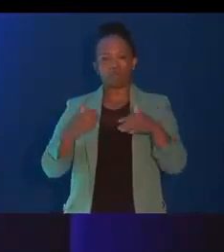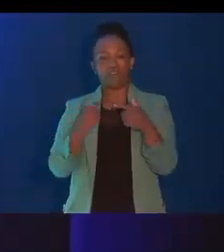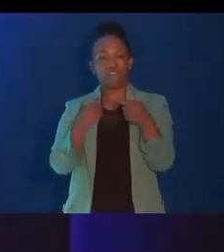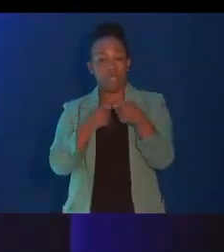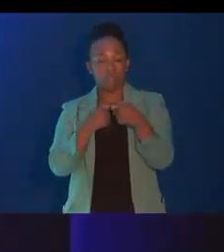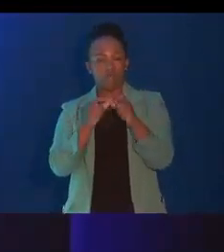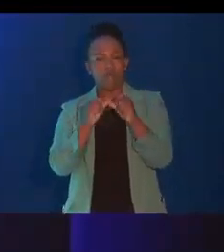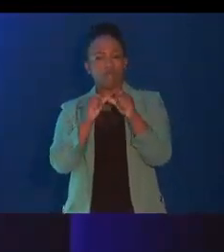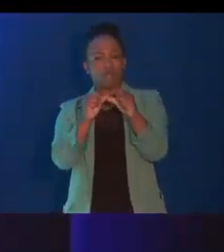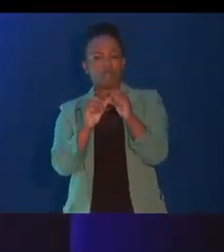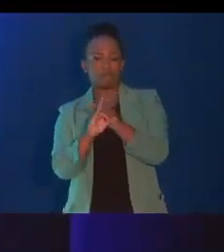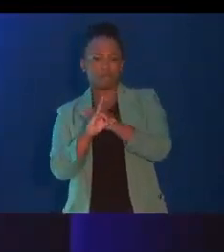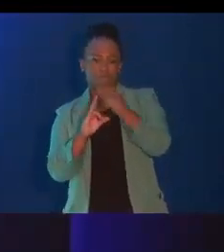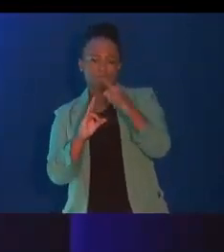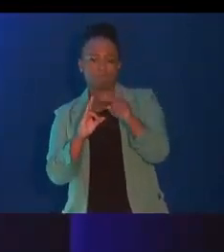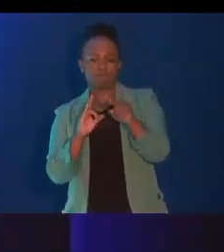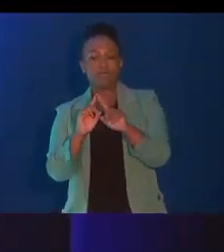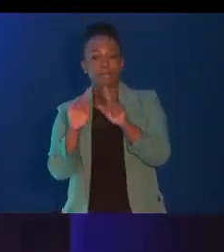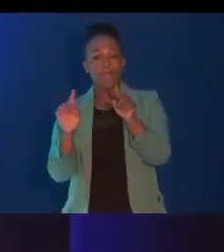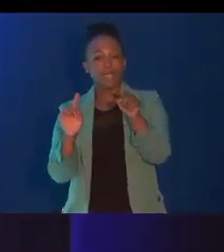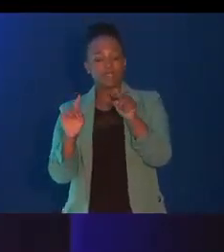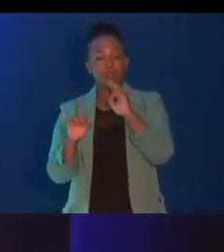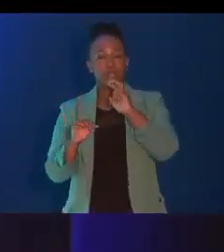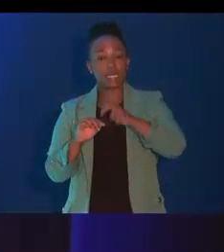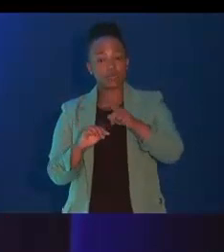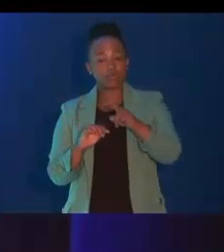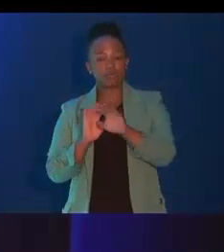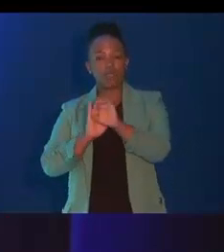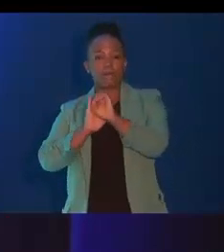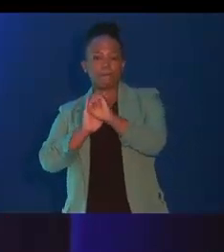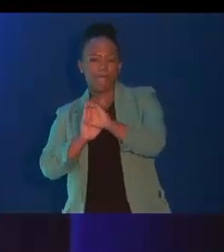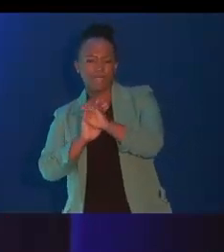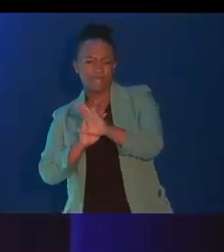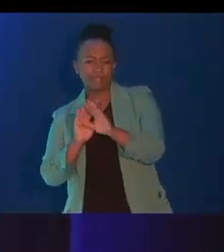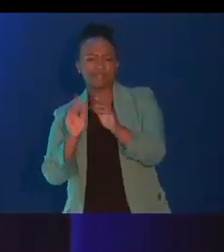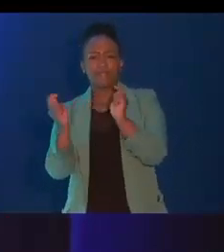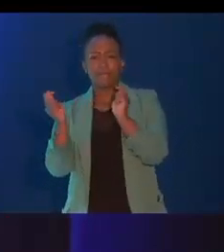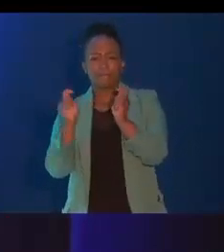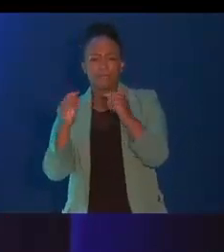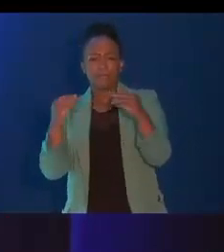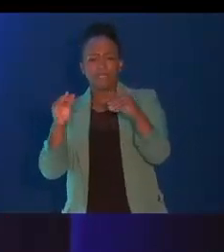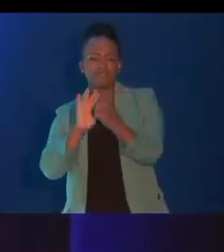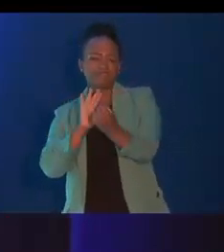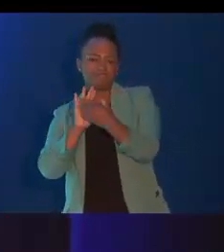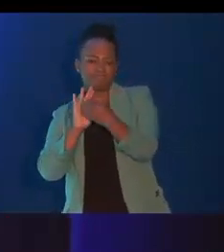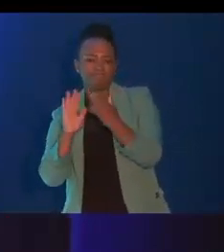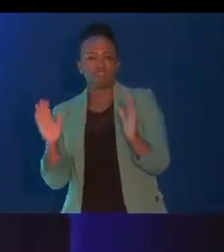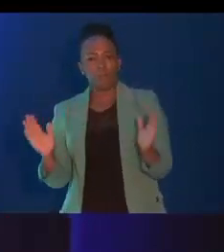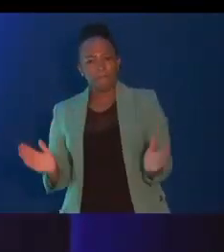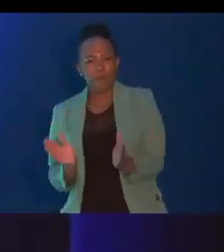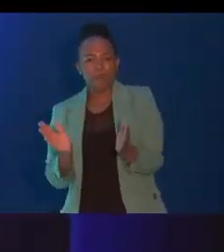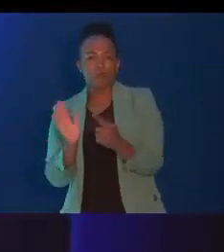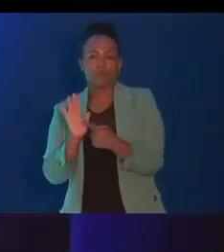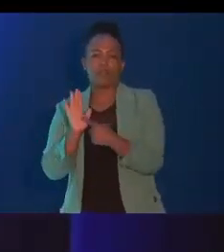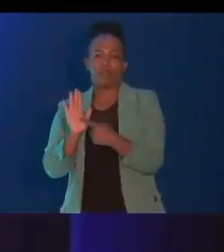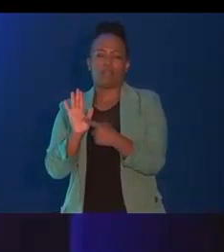over time. It is going to need an extra effort of marketing, branding, promotions, and buy local campaigns